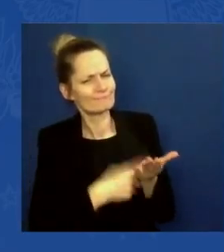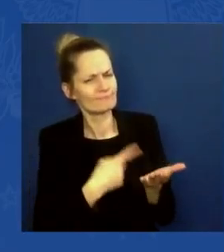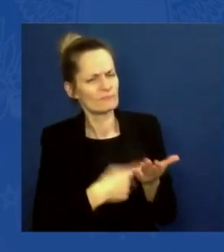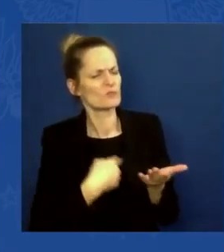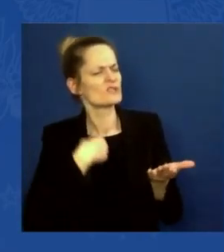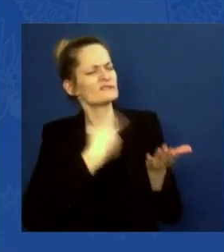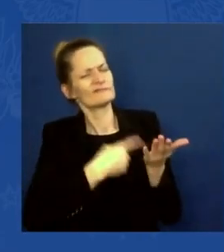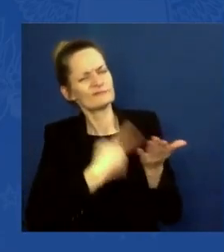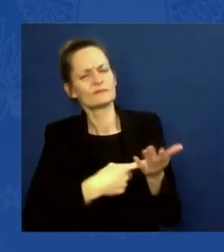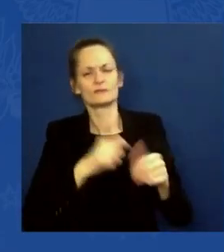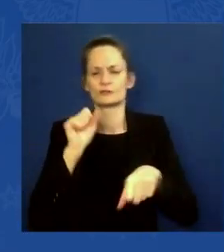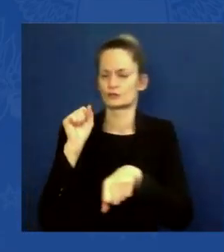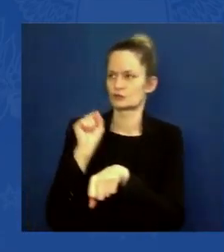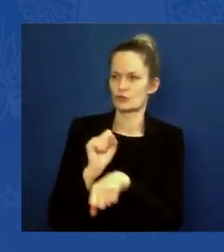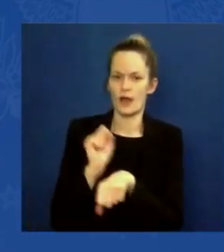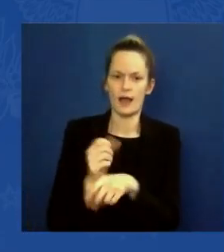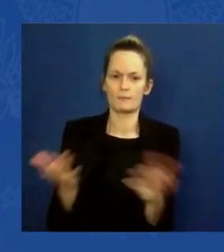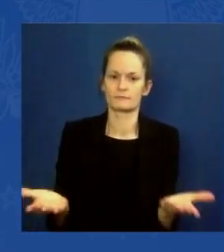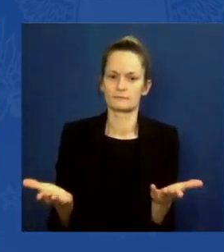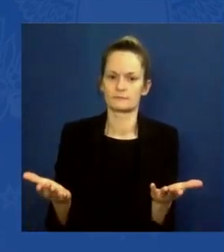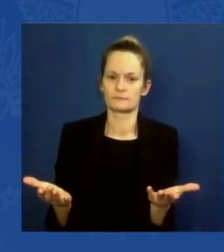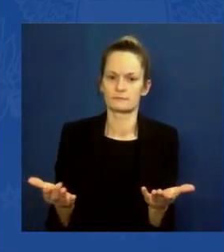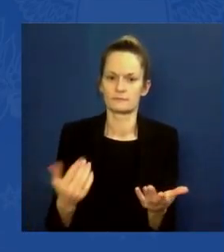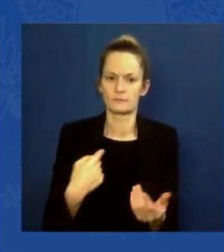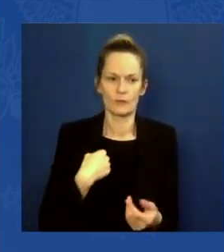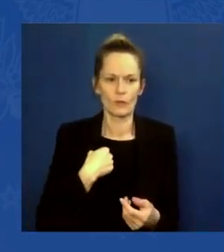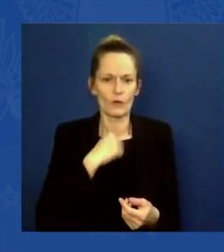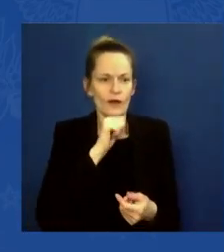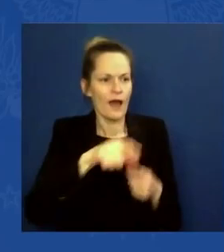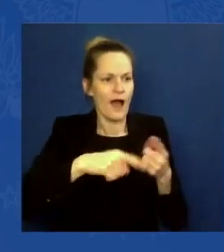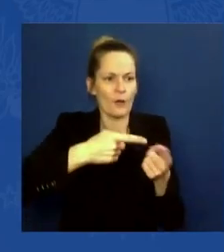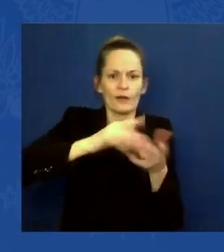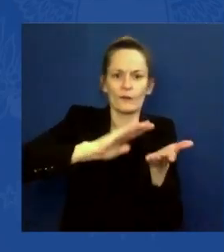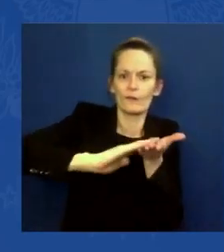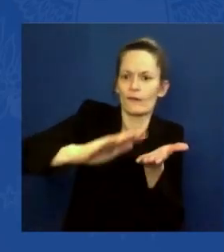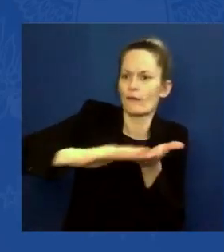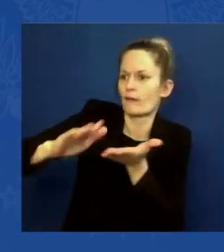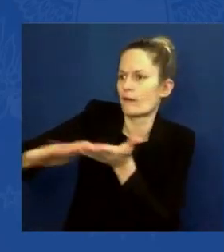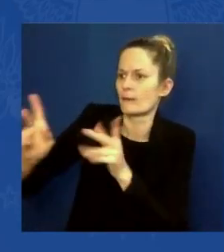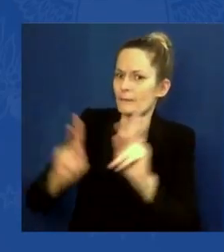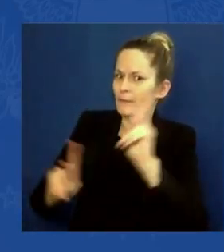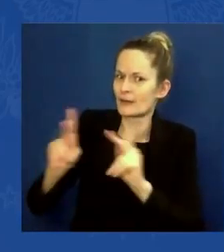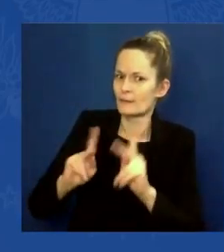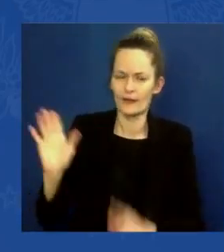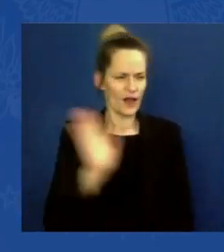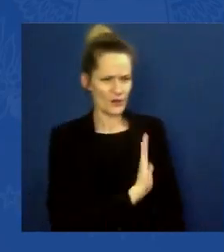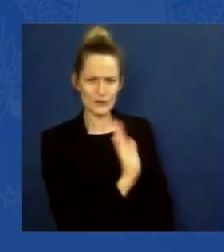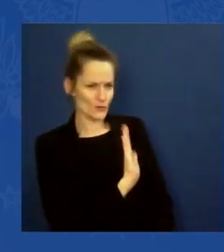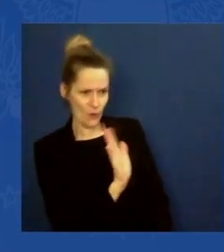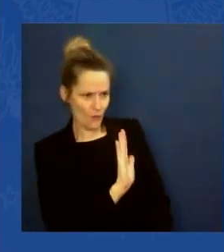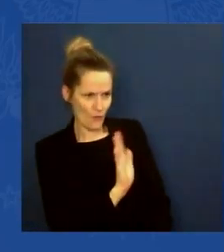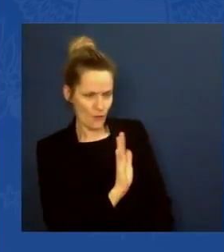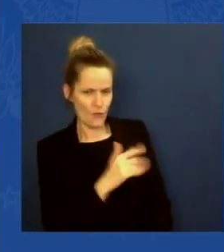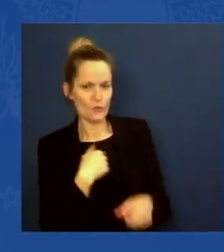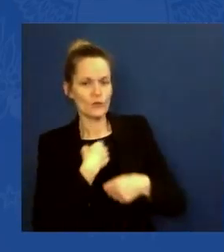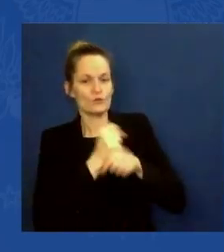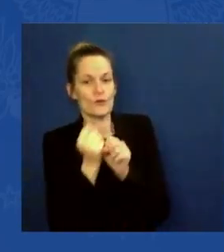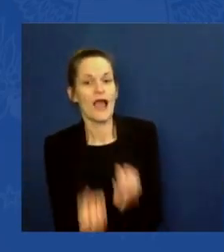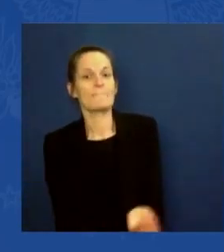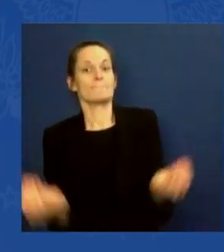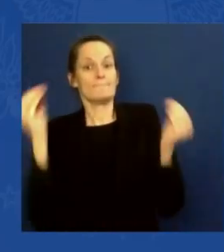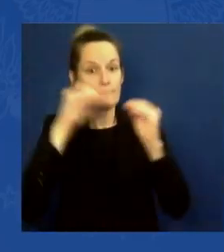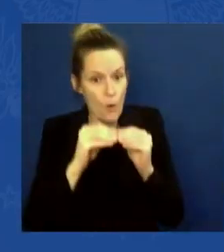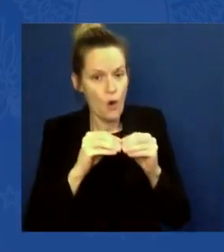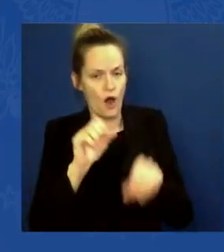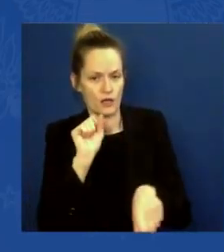remember, even you guys, I spent a lot of time, before I announced my plan, meeting with all the units to convince you all that this